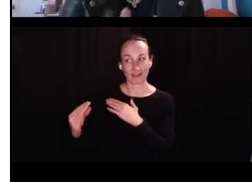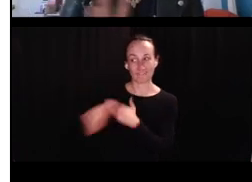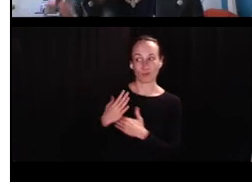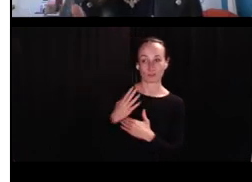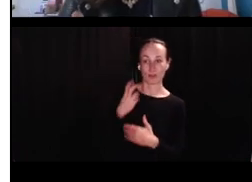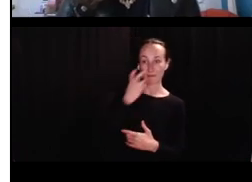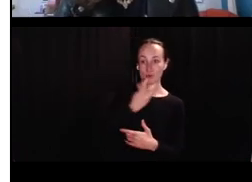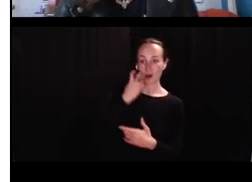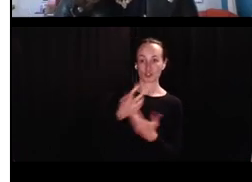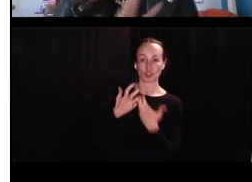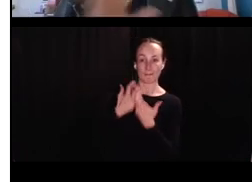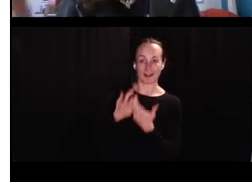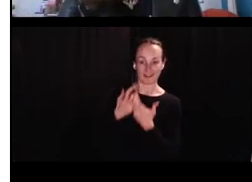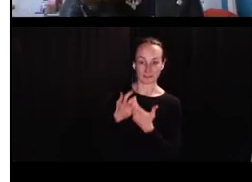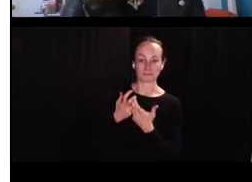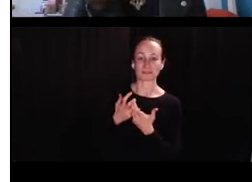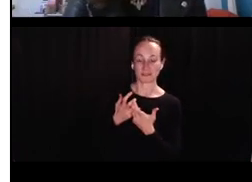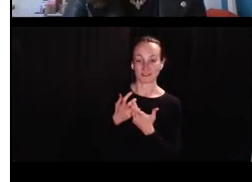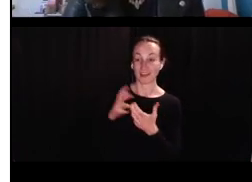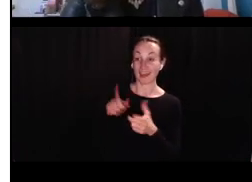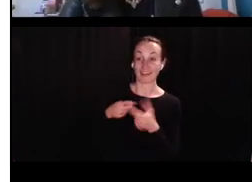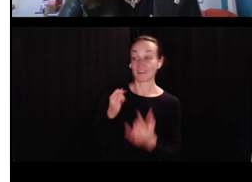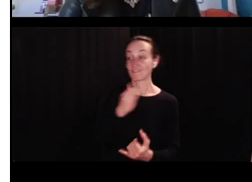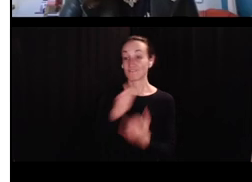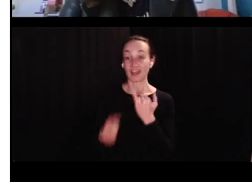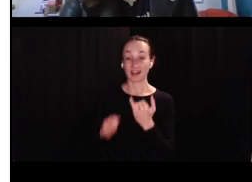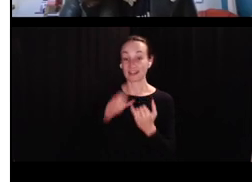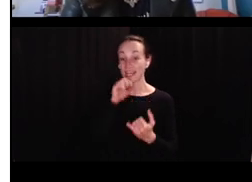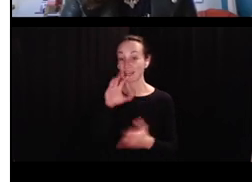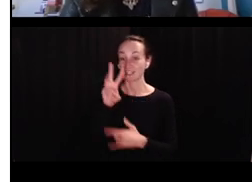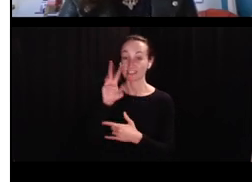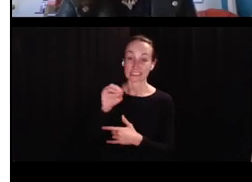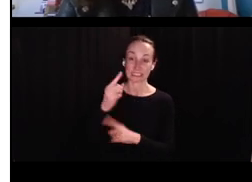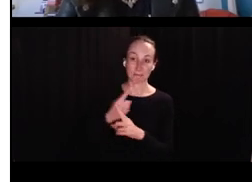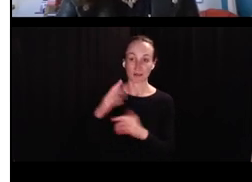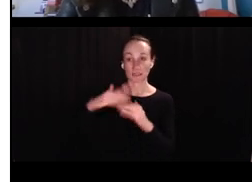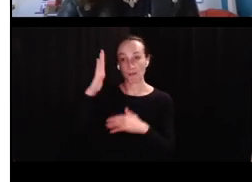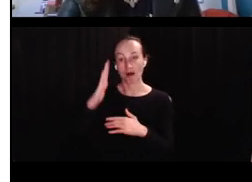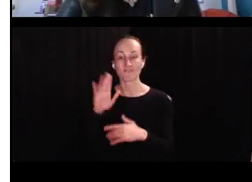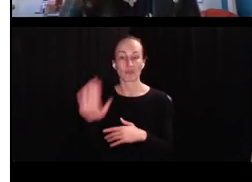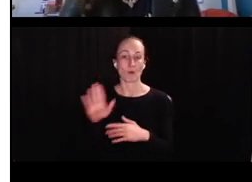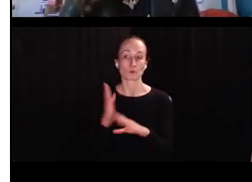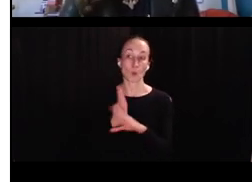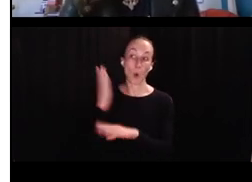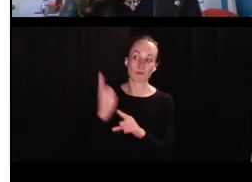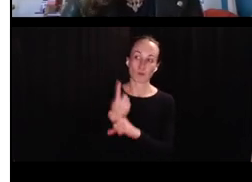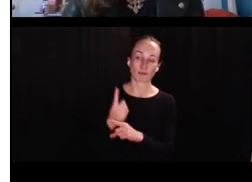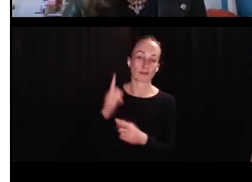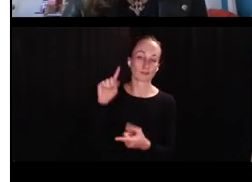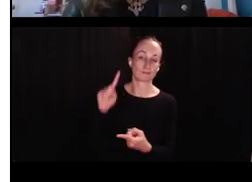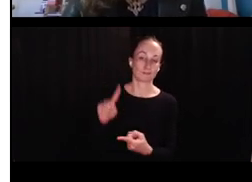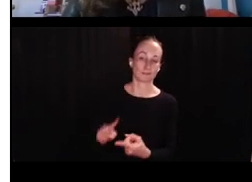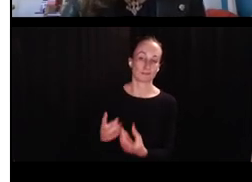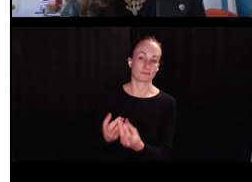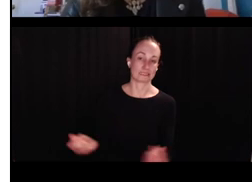still doing this. And again, still influenced by the production mechanism. And finally at 60